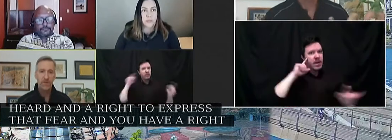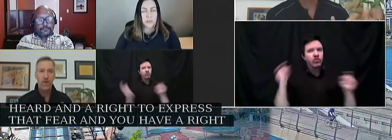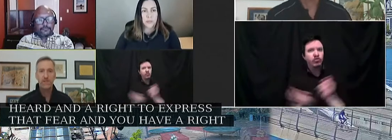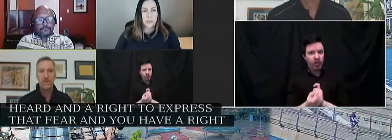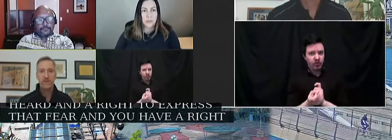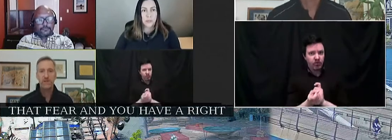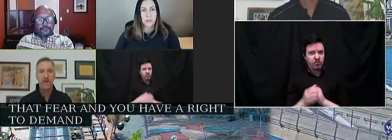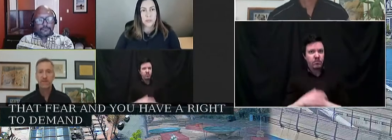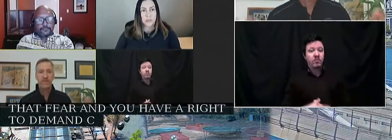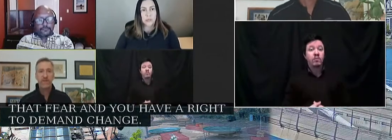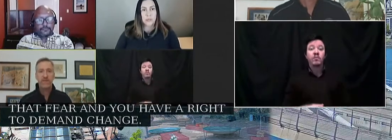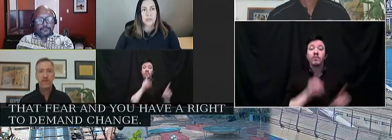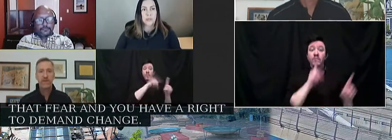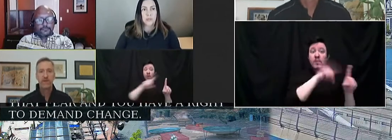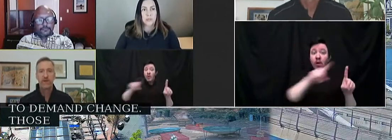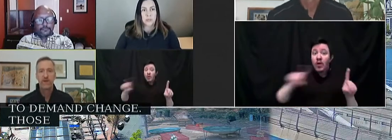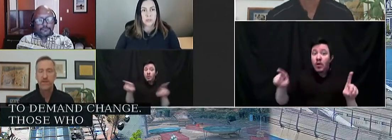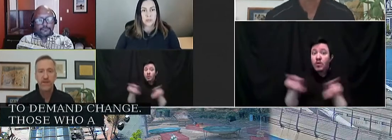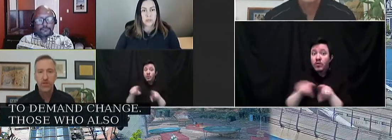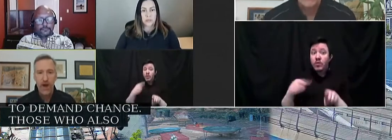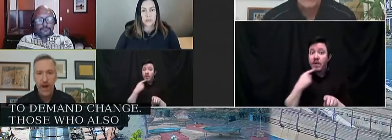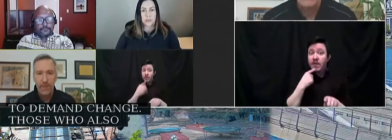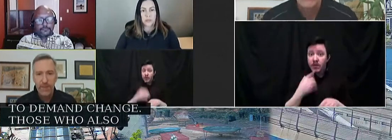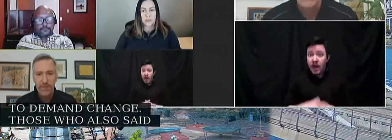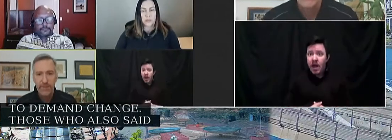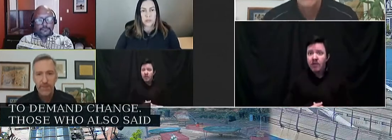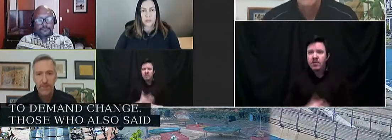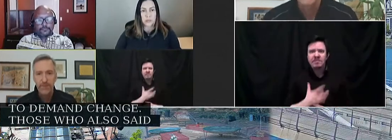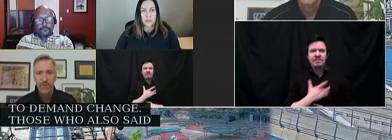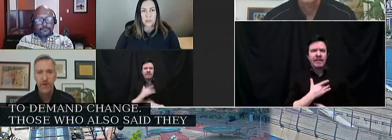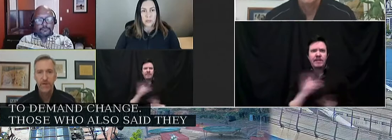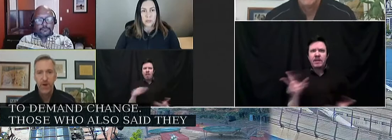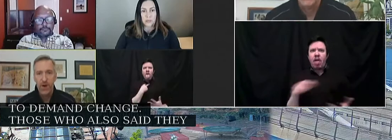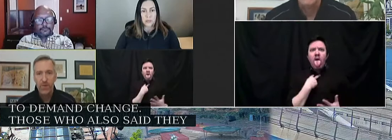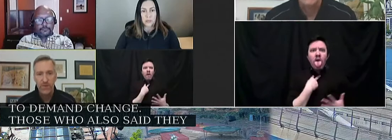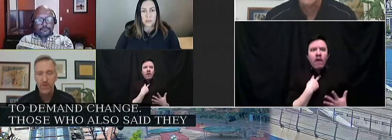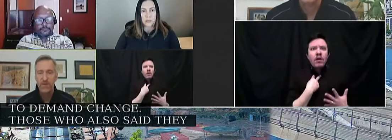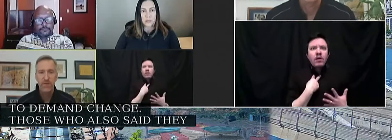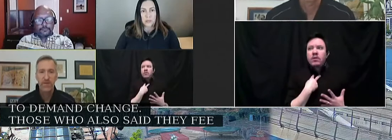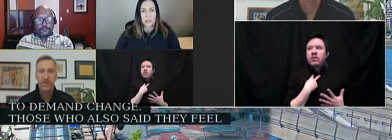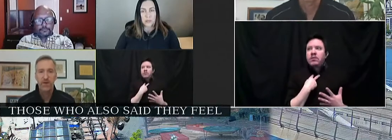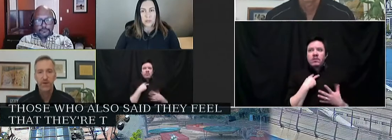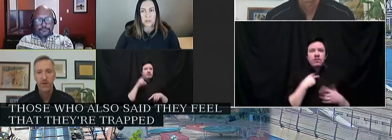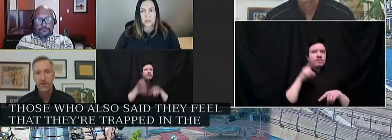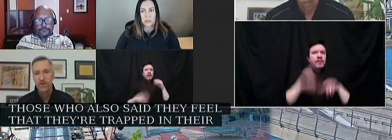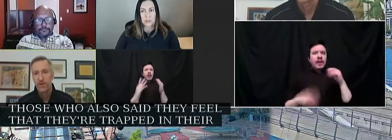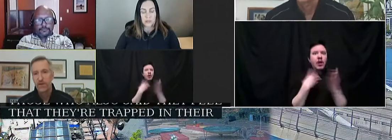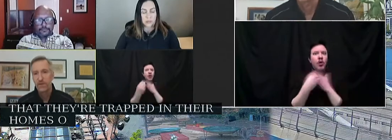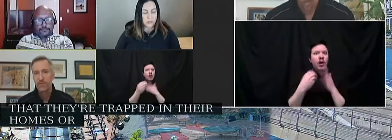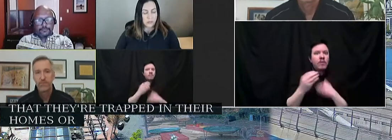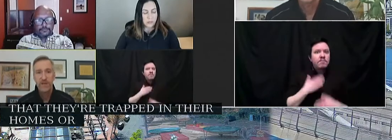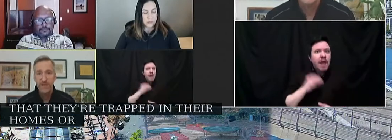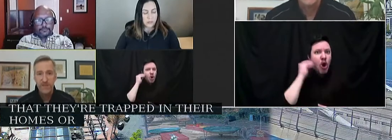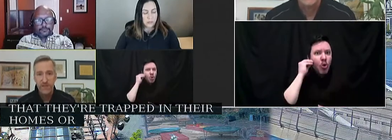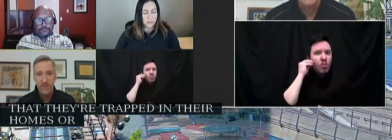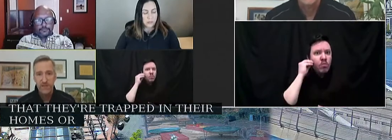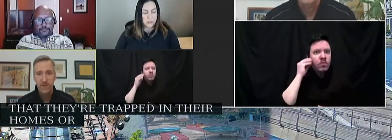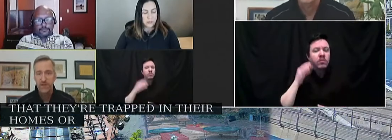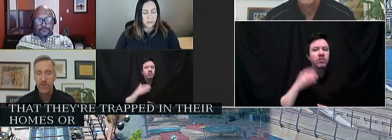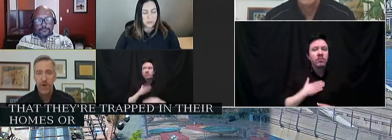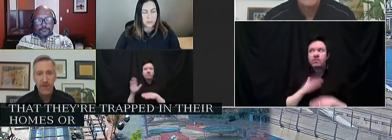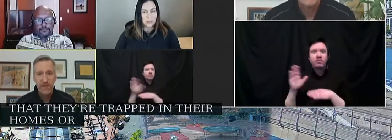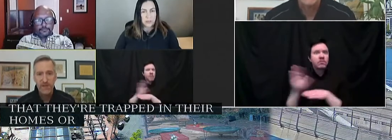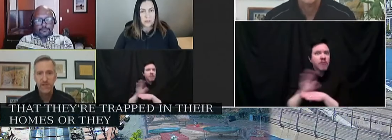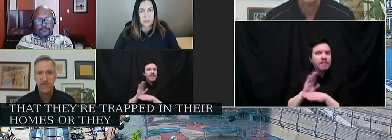Those who also said they feel that they're trapped in their homes or they feel that their businesses,